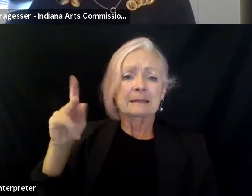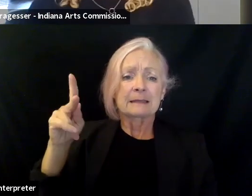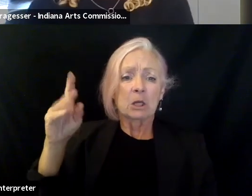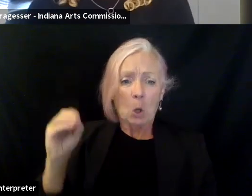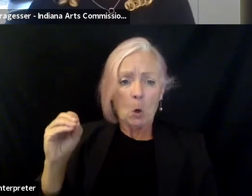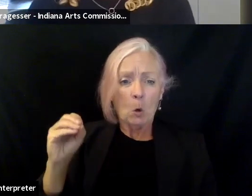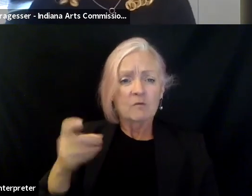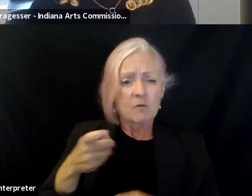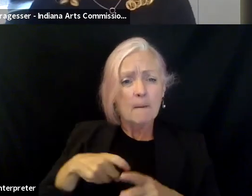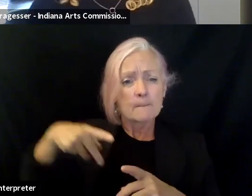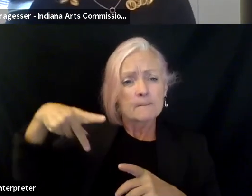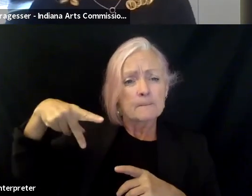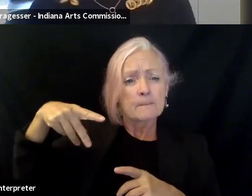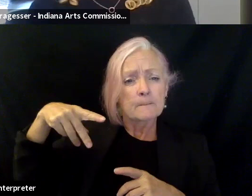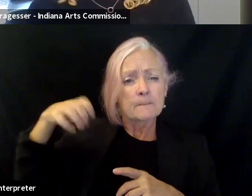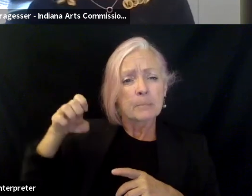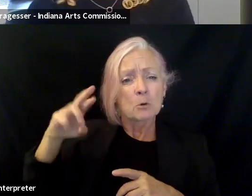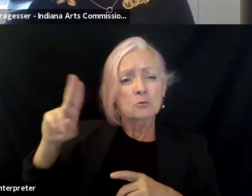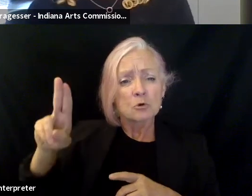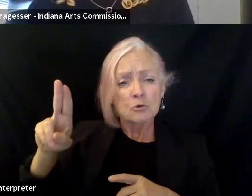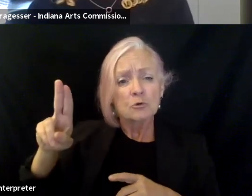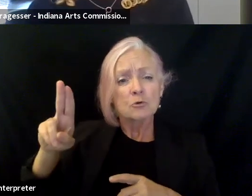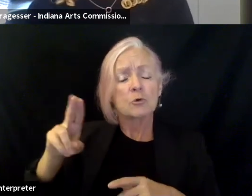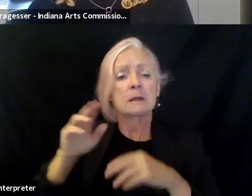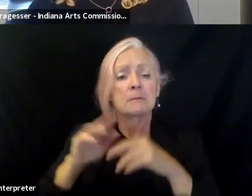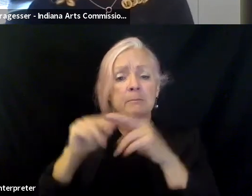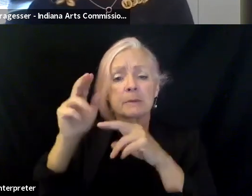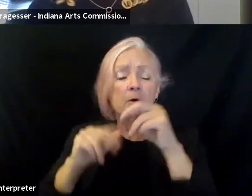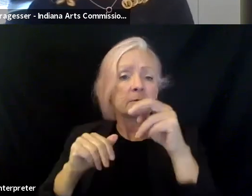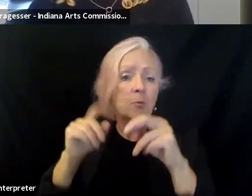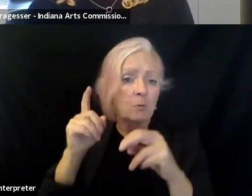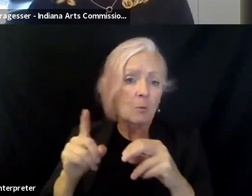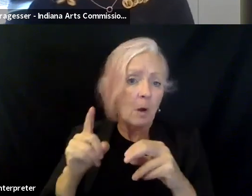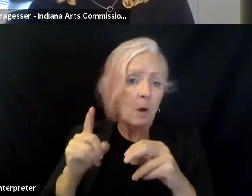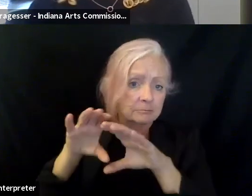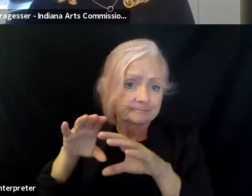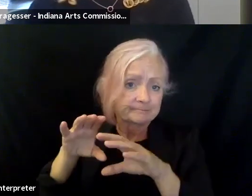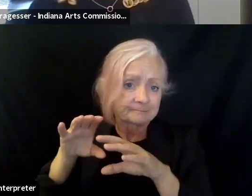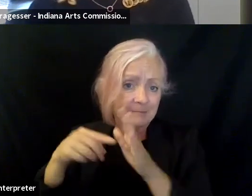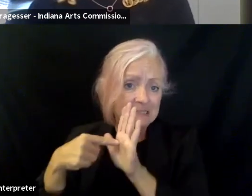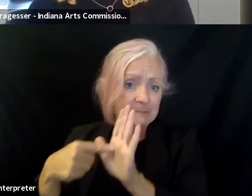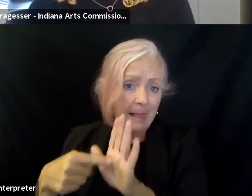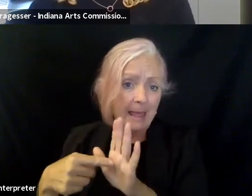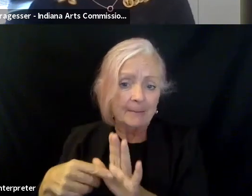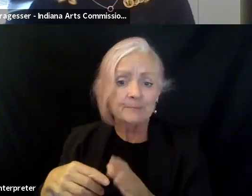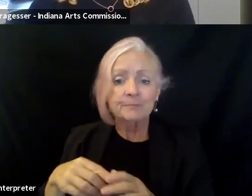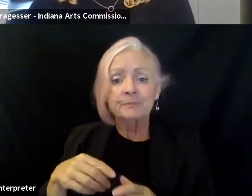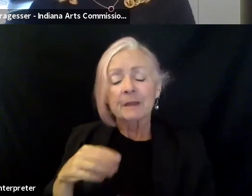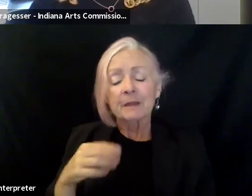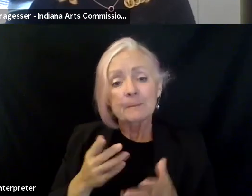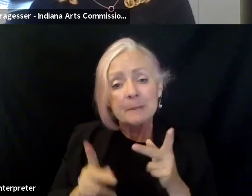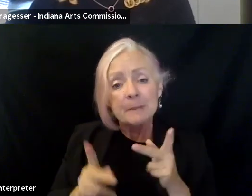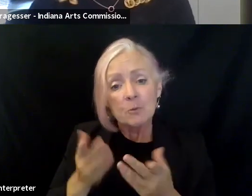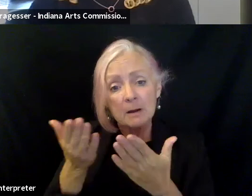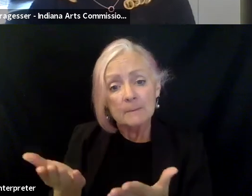and represented his organization in the gallery. And then people recommending, oh, when we